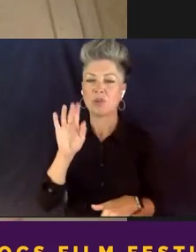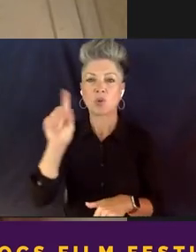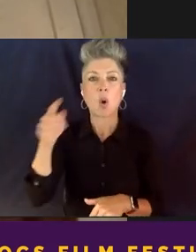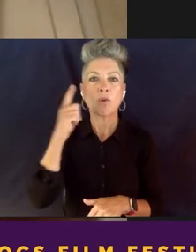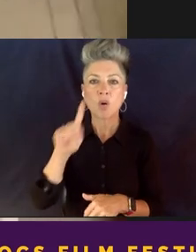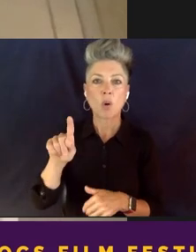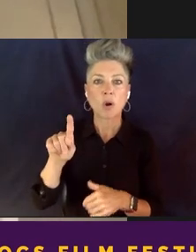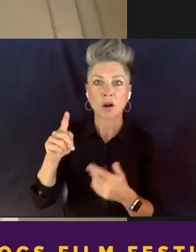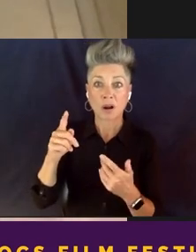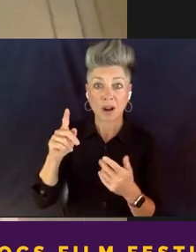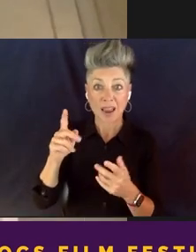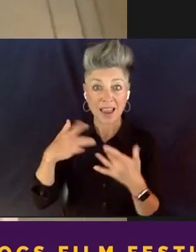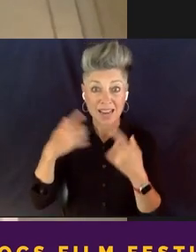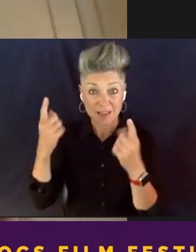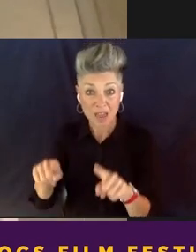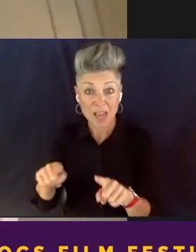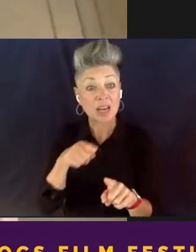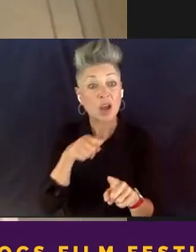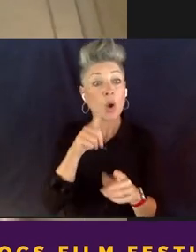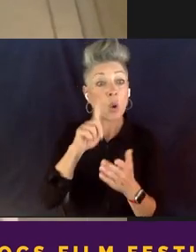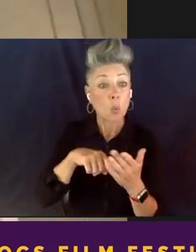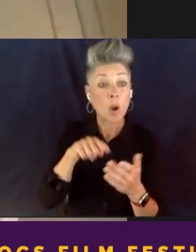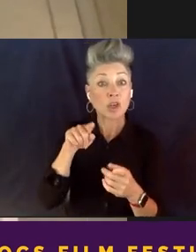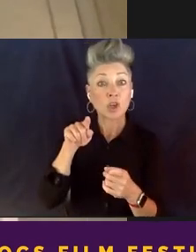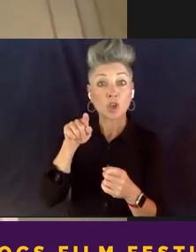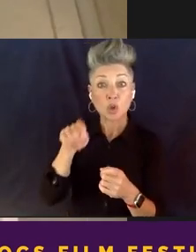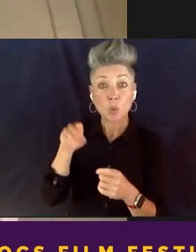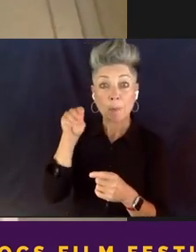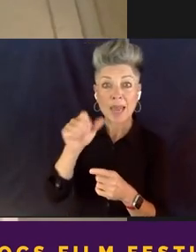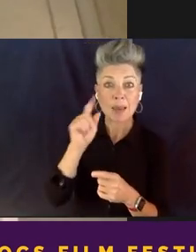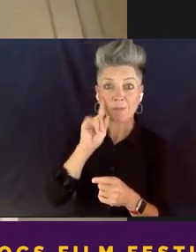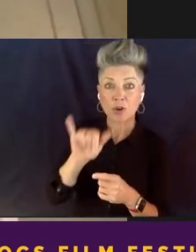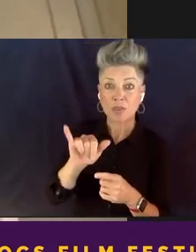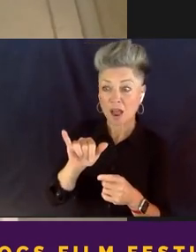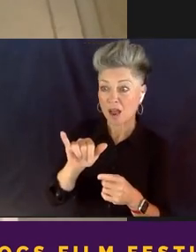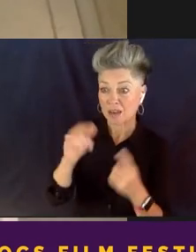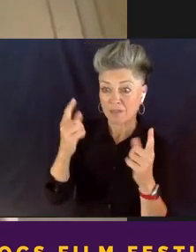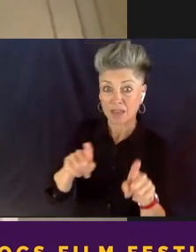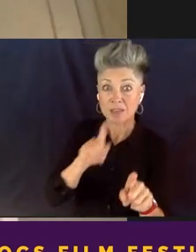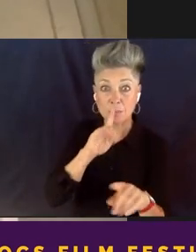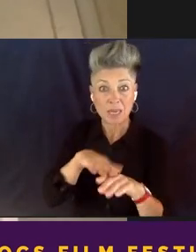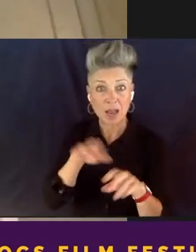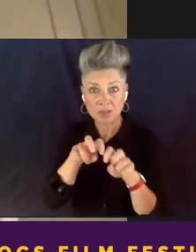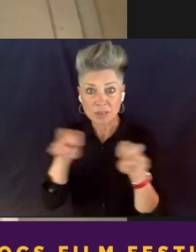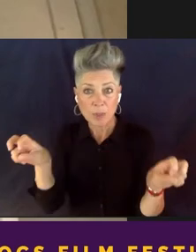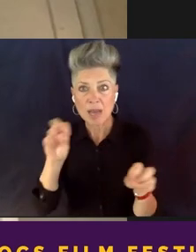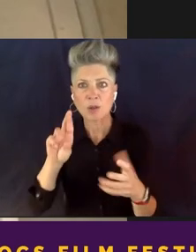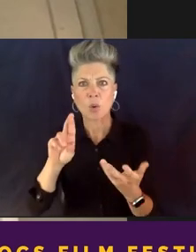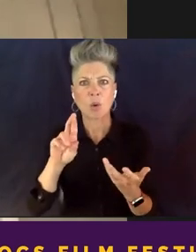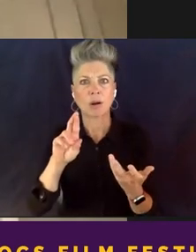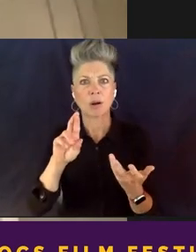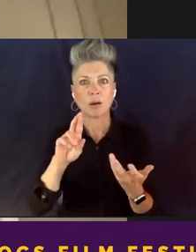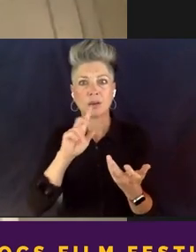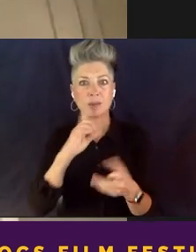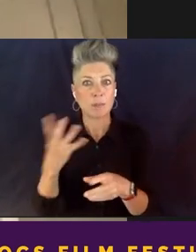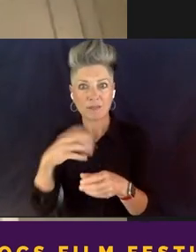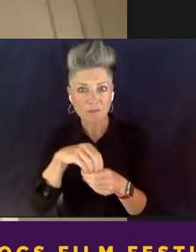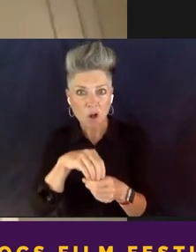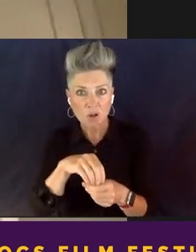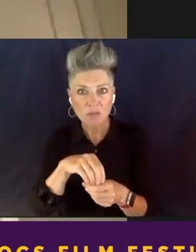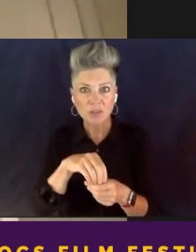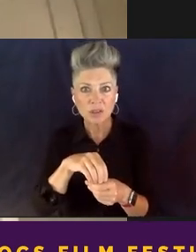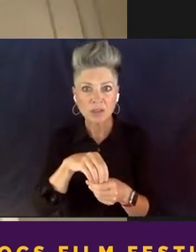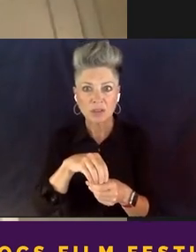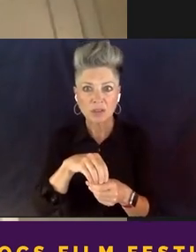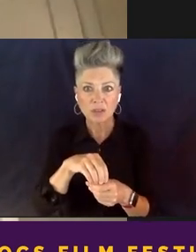has to put, would you pay him for that event to be on his panel, or just to be involved, he has to pay